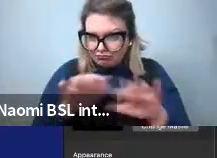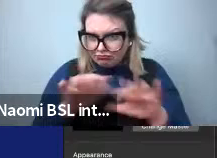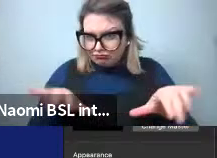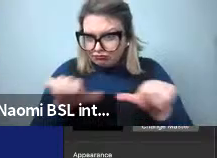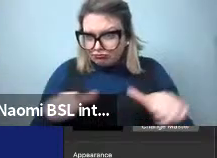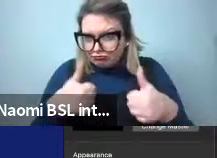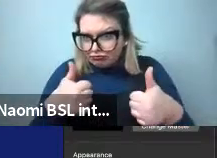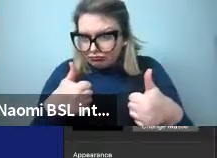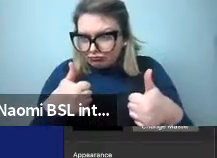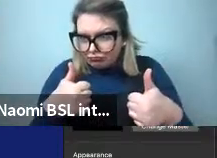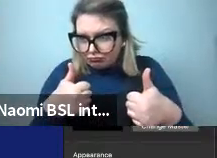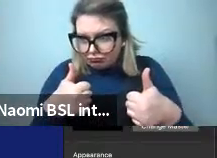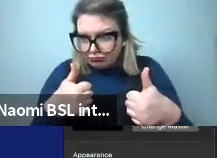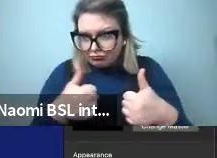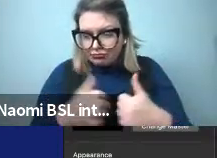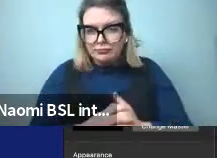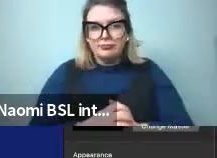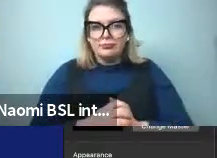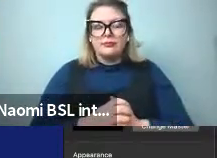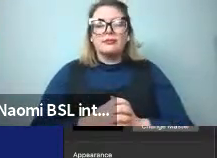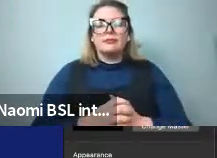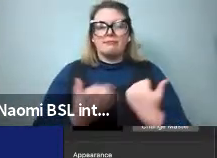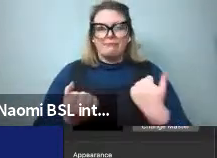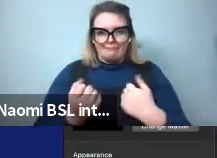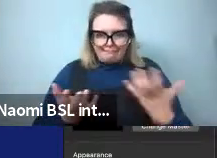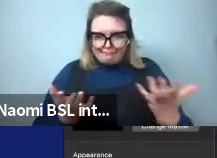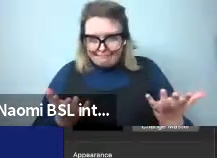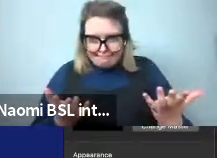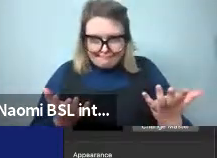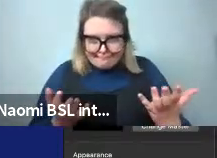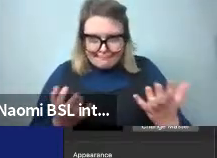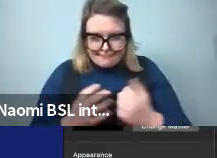okay we're at 226 it's a bit slow um